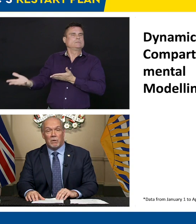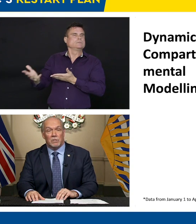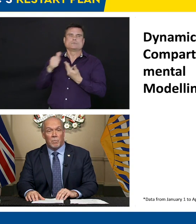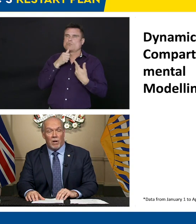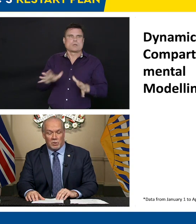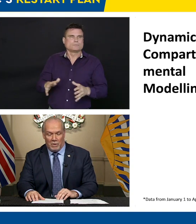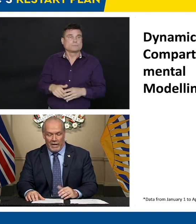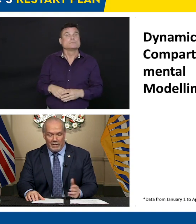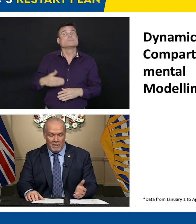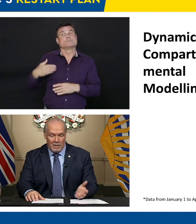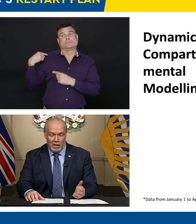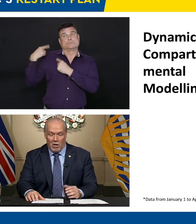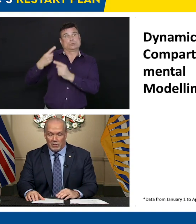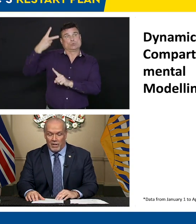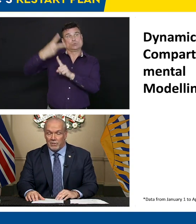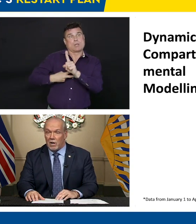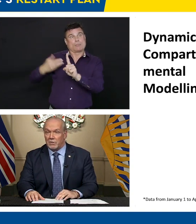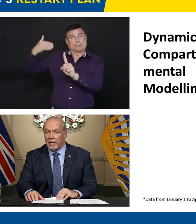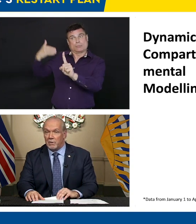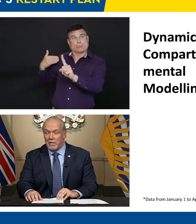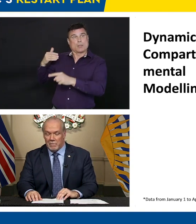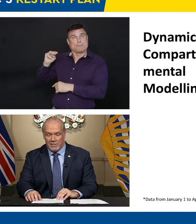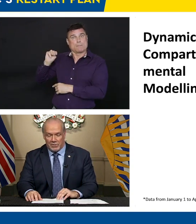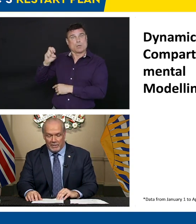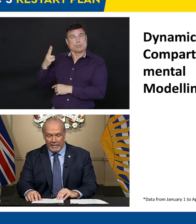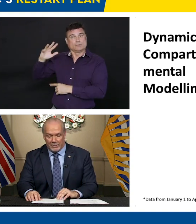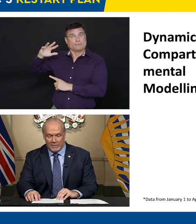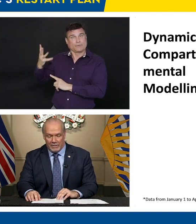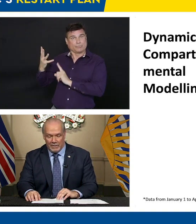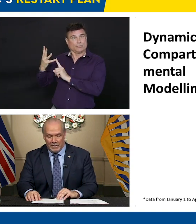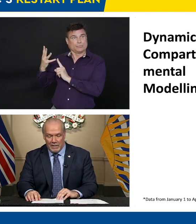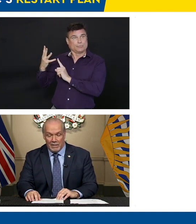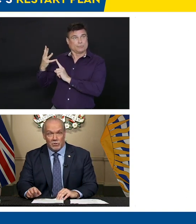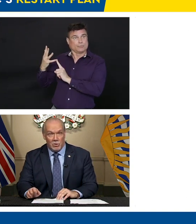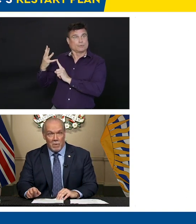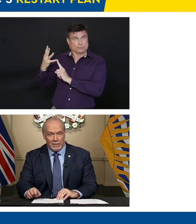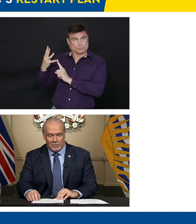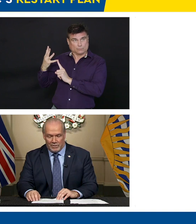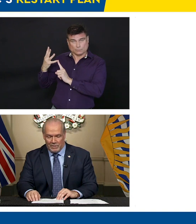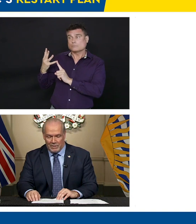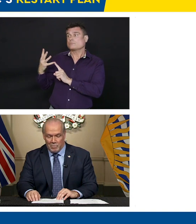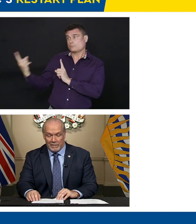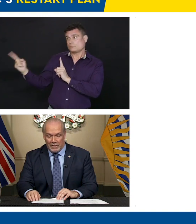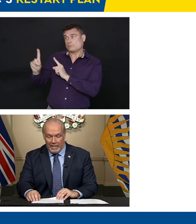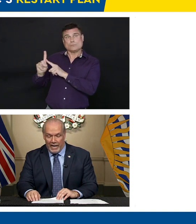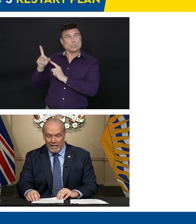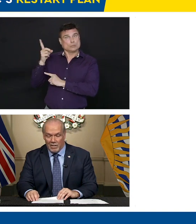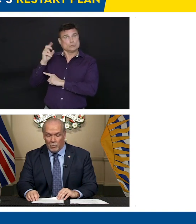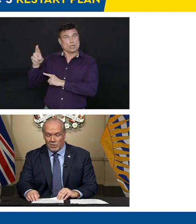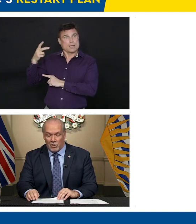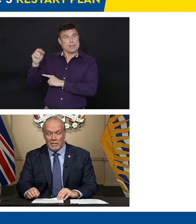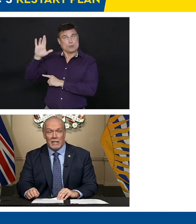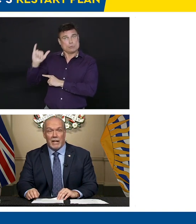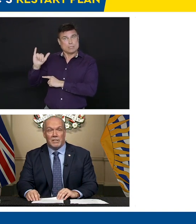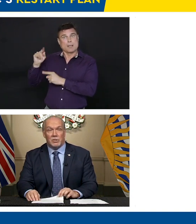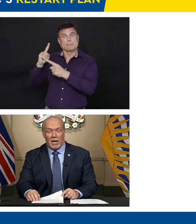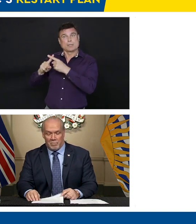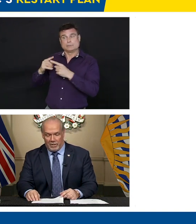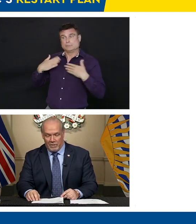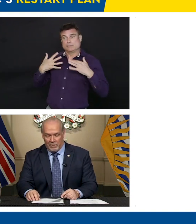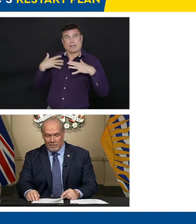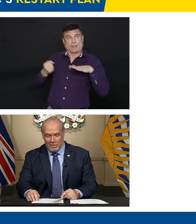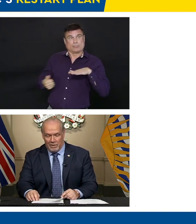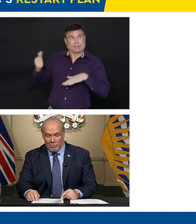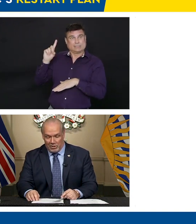Pandemic Response Plan alongside Dr. Henry and Minister Dix. Two months, but today, we're starting the next